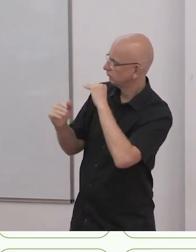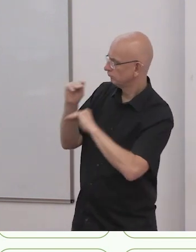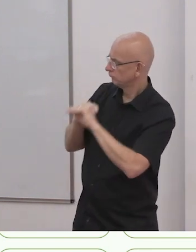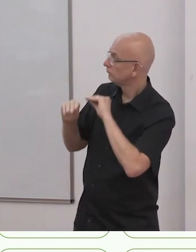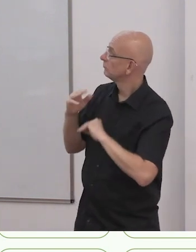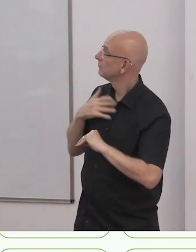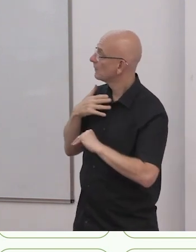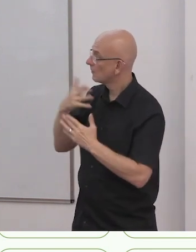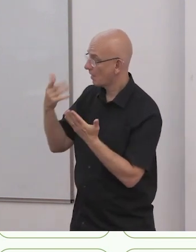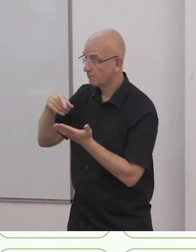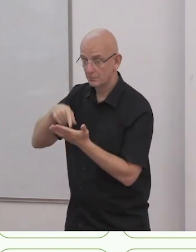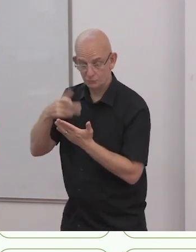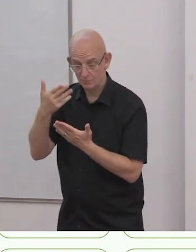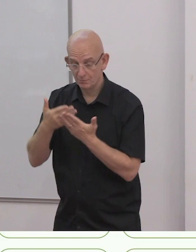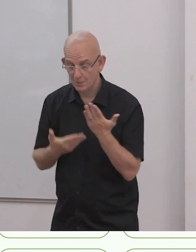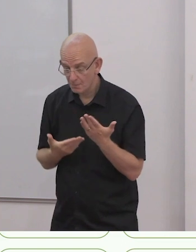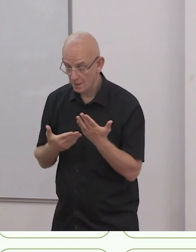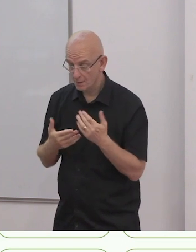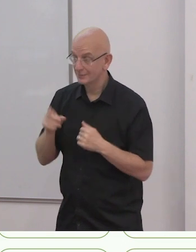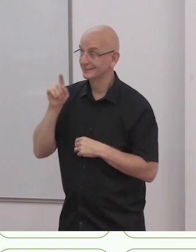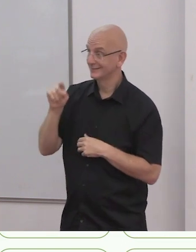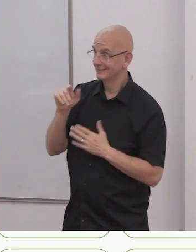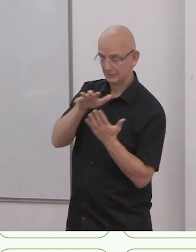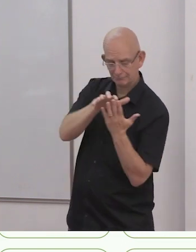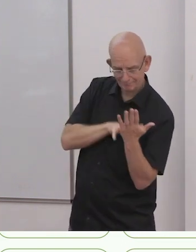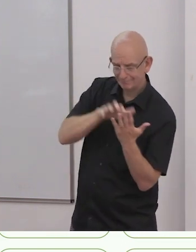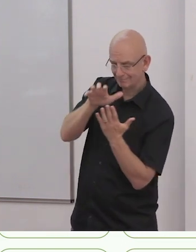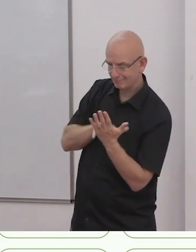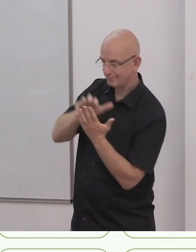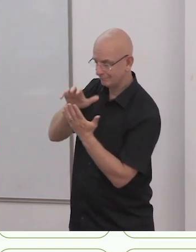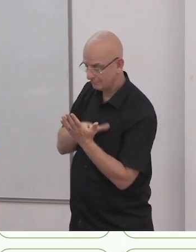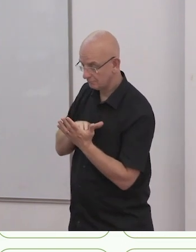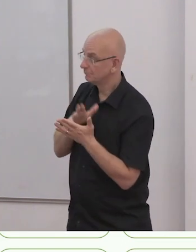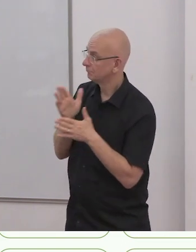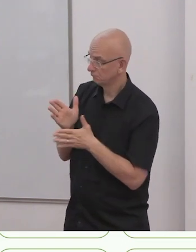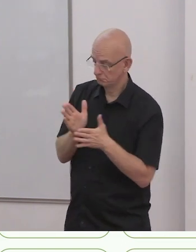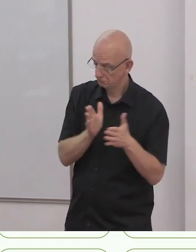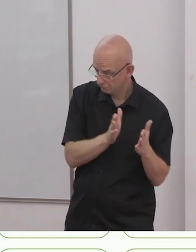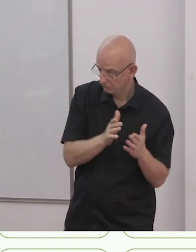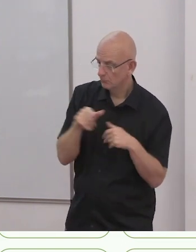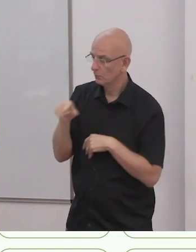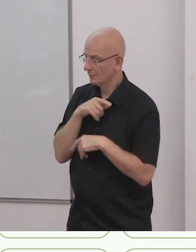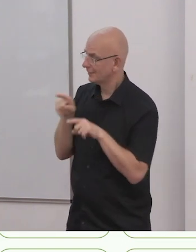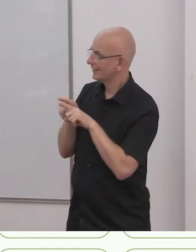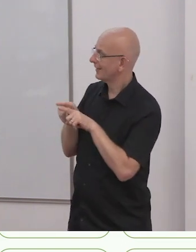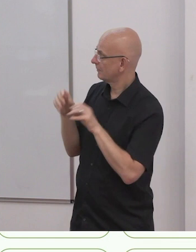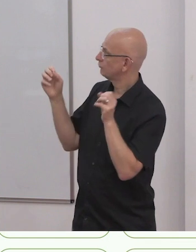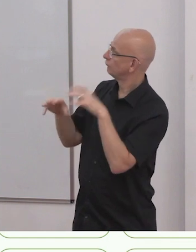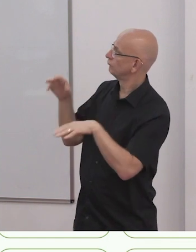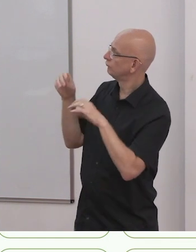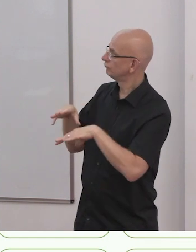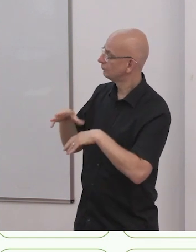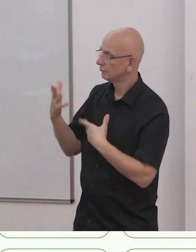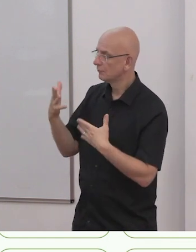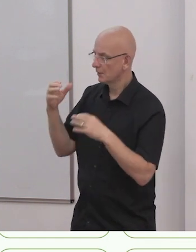launching an e-learning platform for our members where they collaborate to create courses